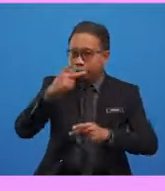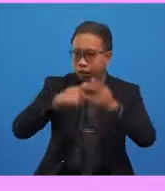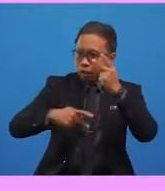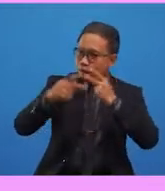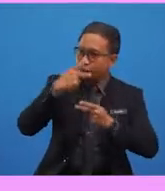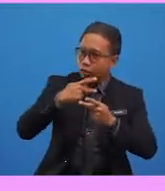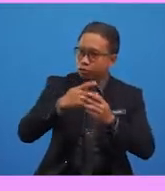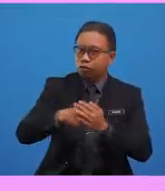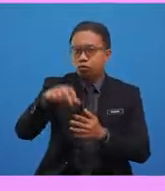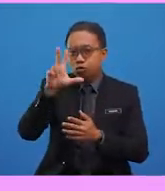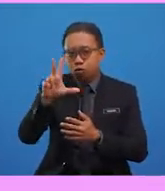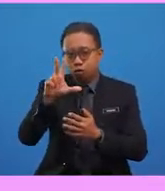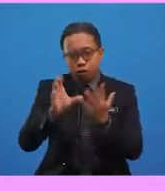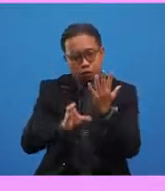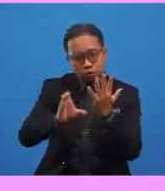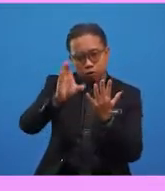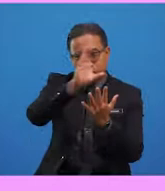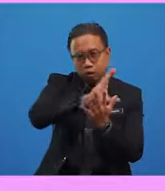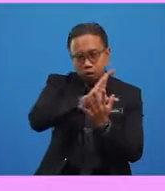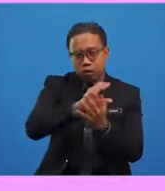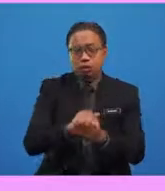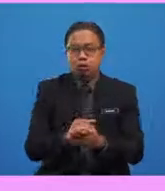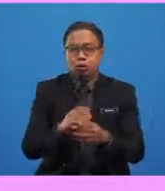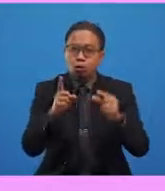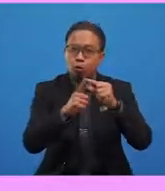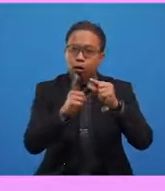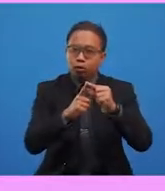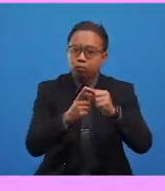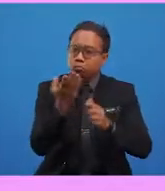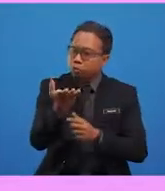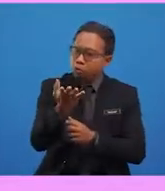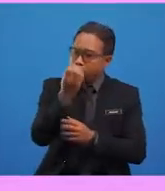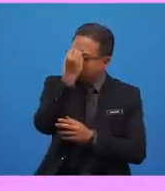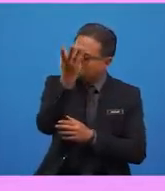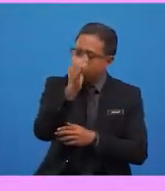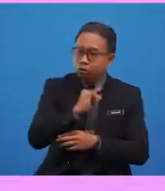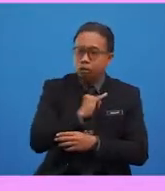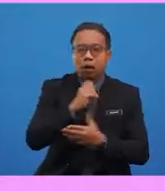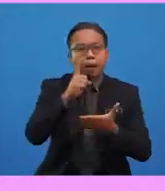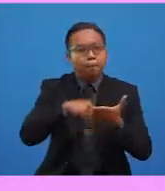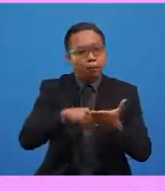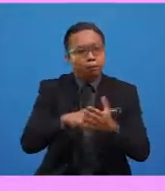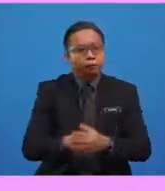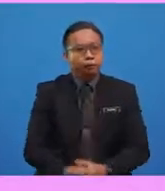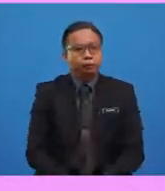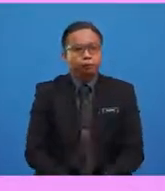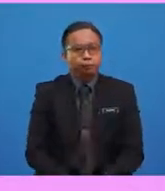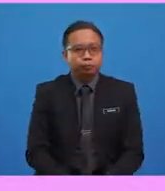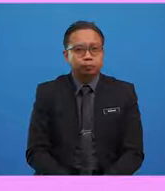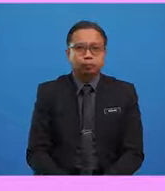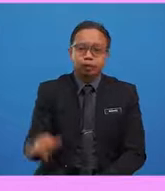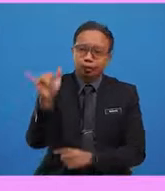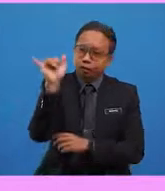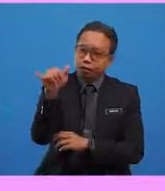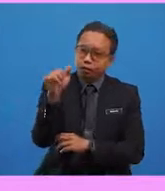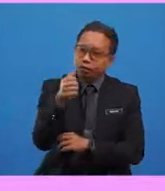there are three consonant words. What are they? Can you tell me what are they, boys and girls? Yes,